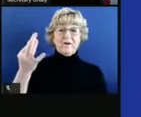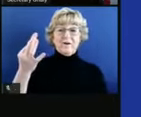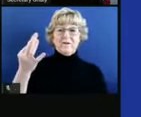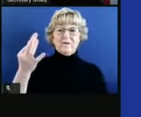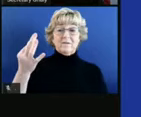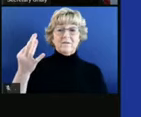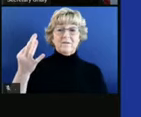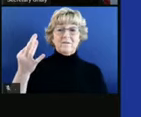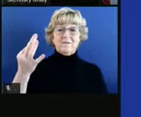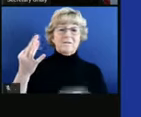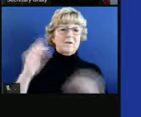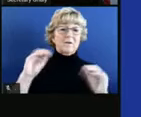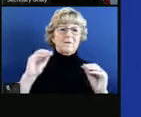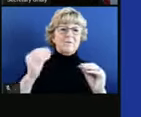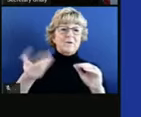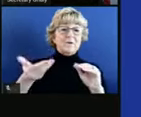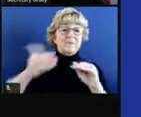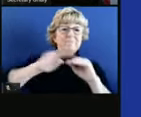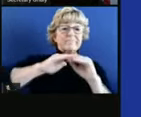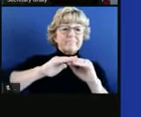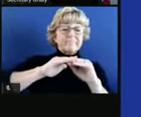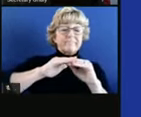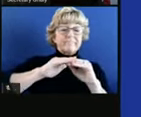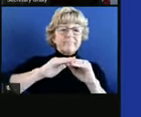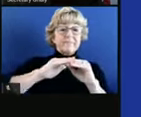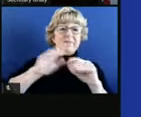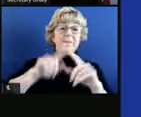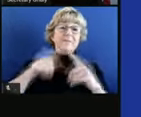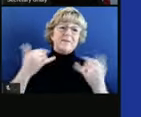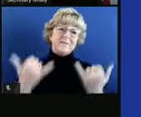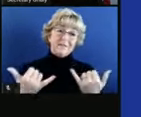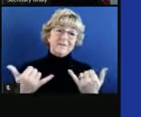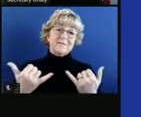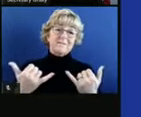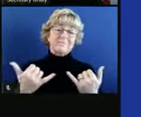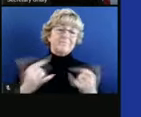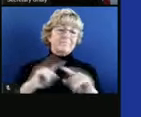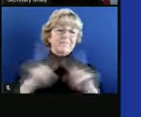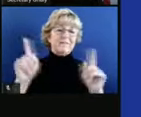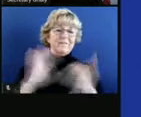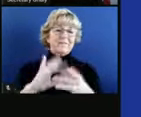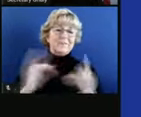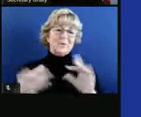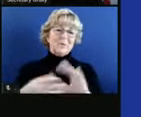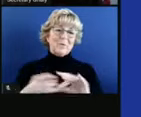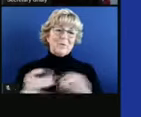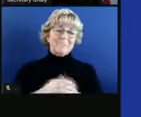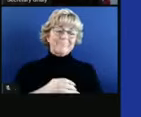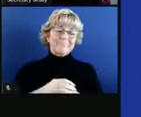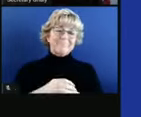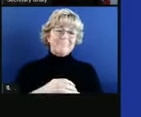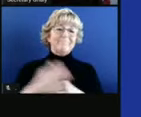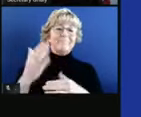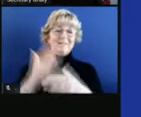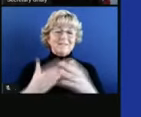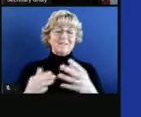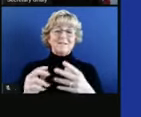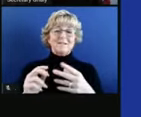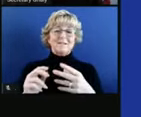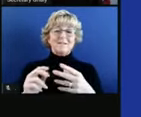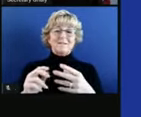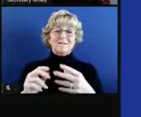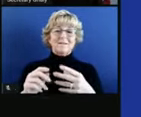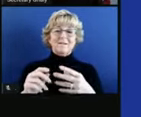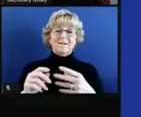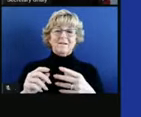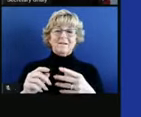didn't have any additional county tier movement. But today, it's a different story. We've had some counties move from